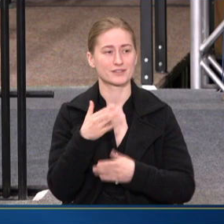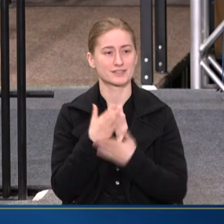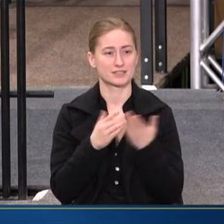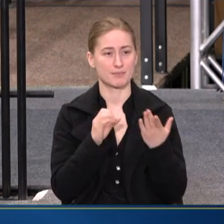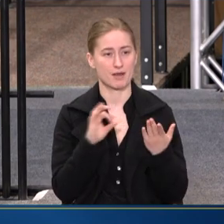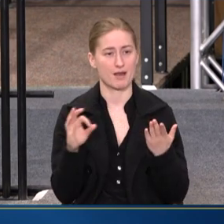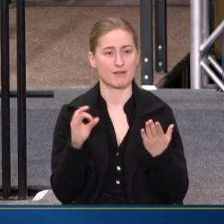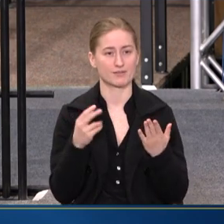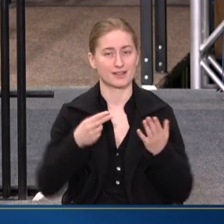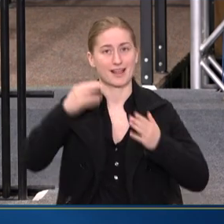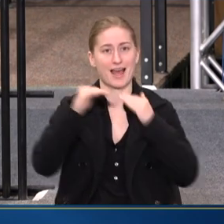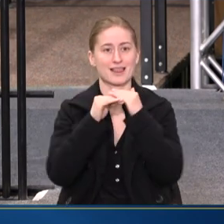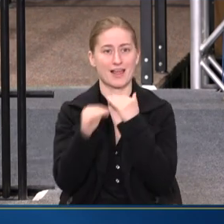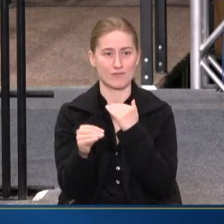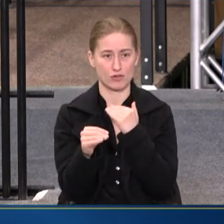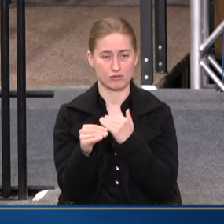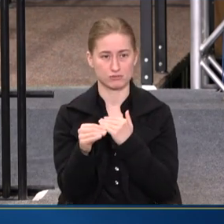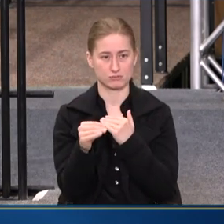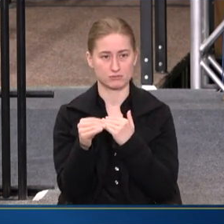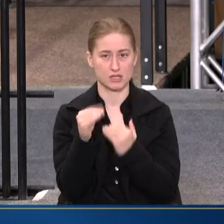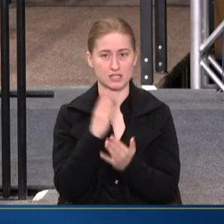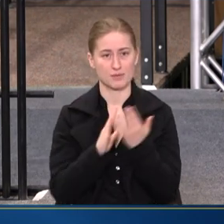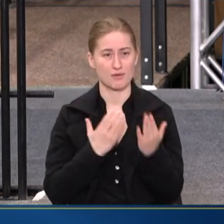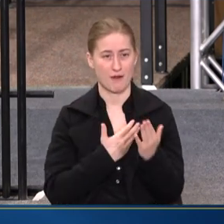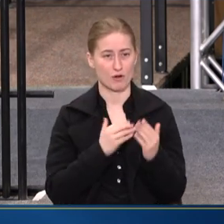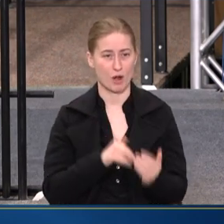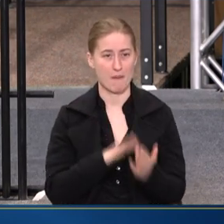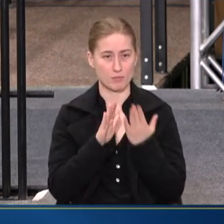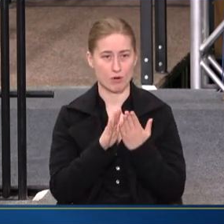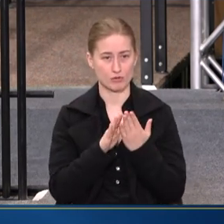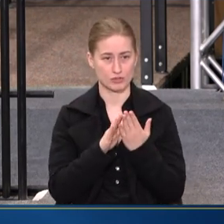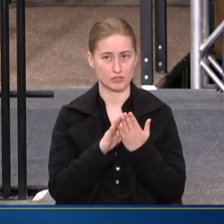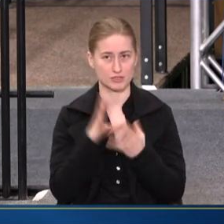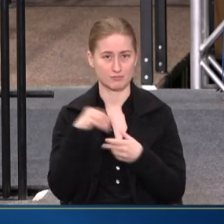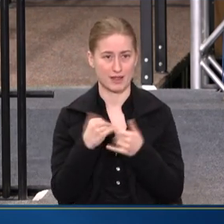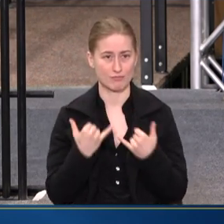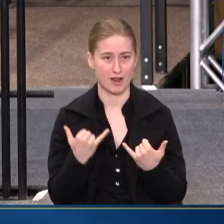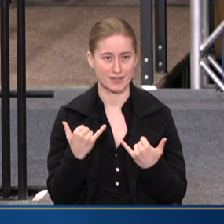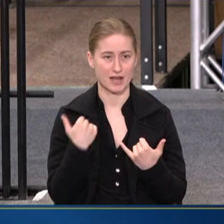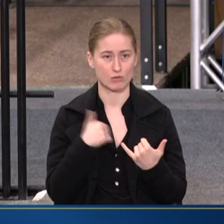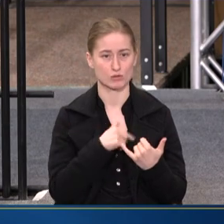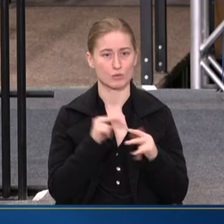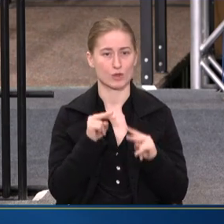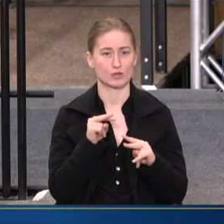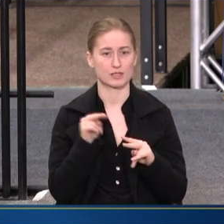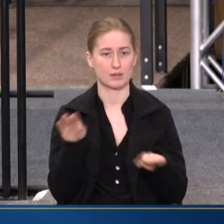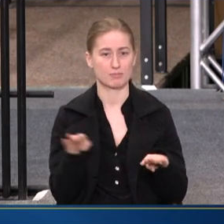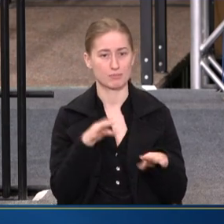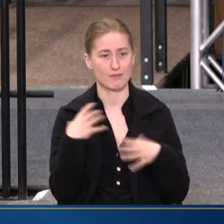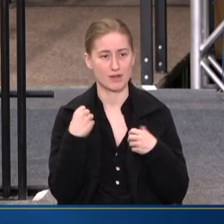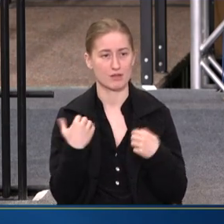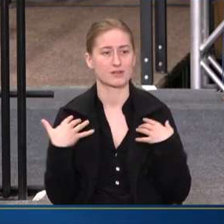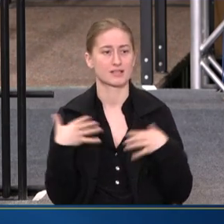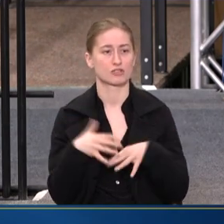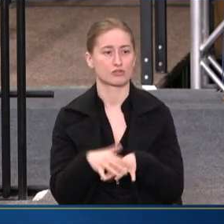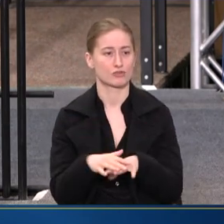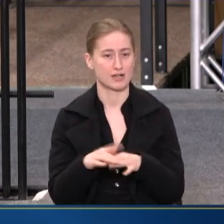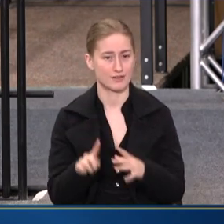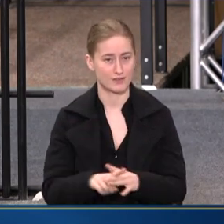A HIGH LEVEL, SOME OF OUR APPROACHES THAT ARE IN PLAY RIGHT NOW AS WE LOOK AT BEHAVIORAL HEALTH INTEGRATIVE